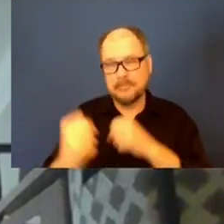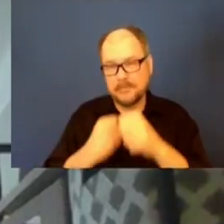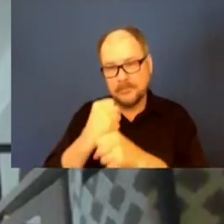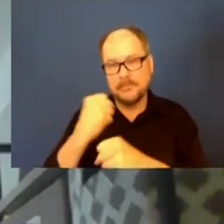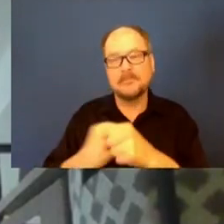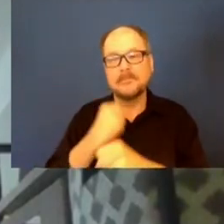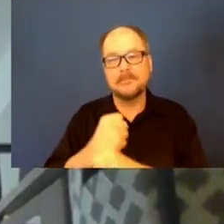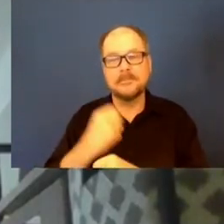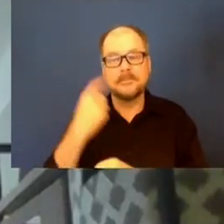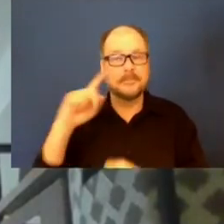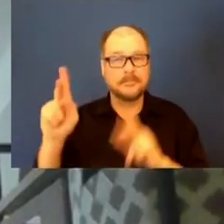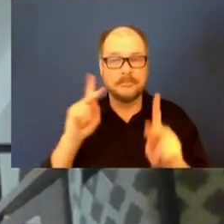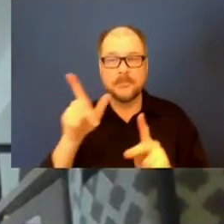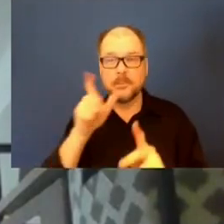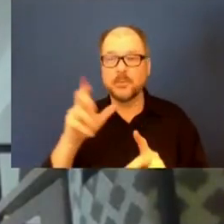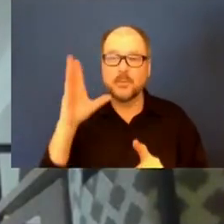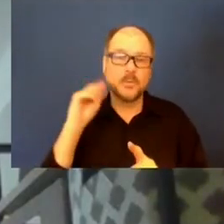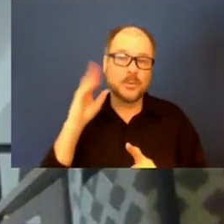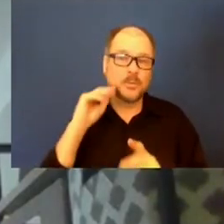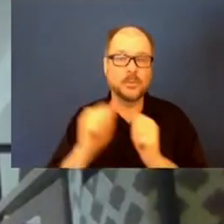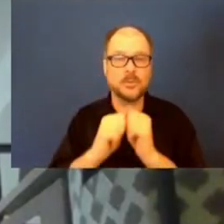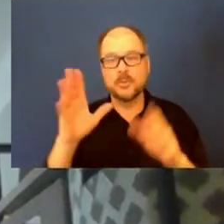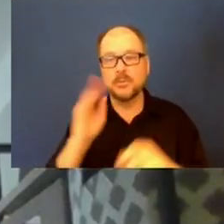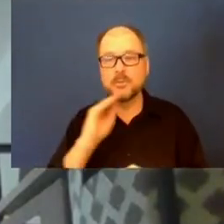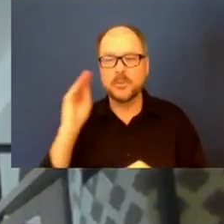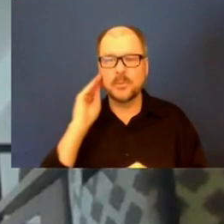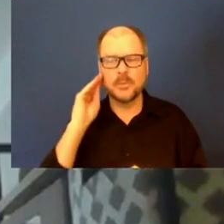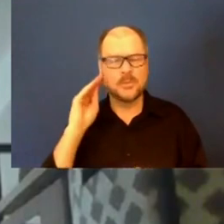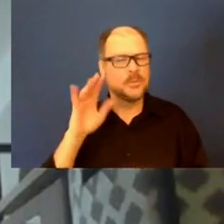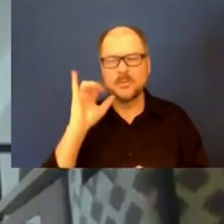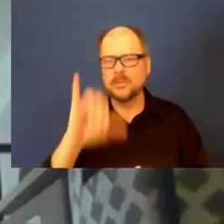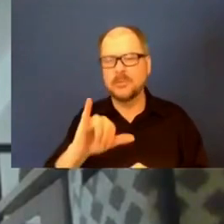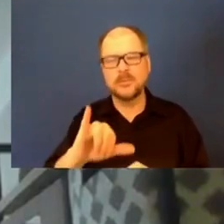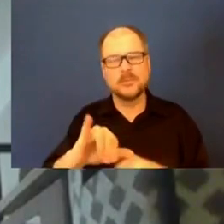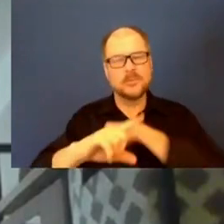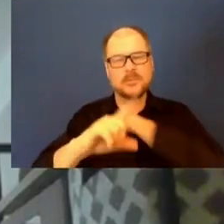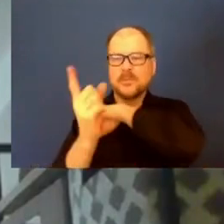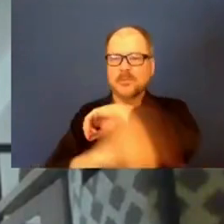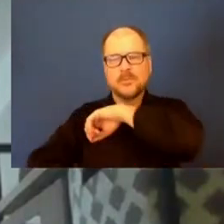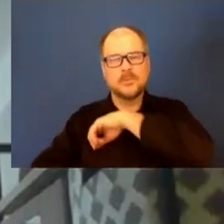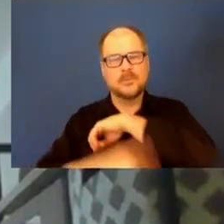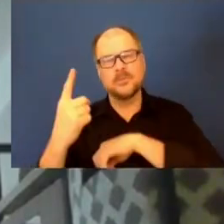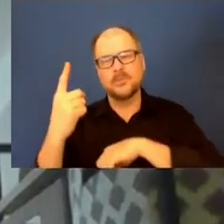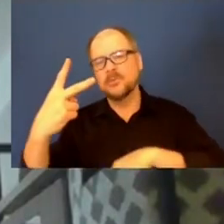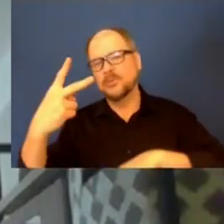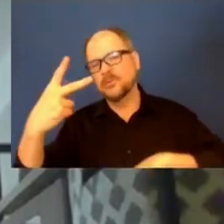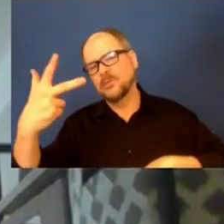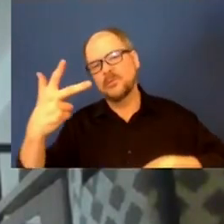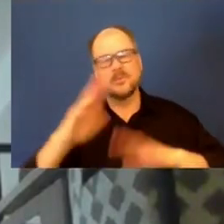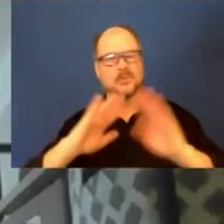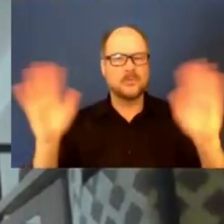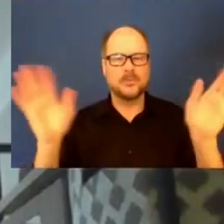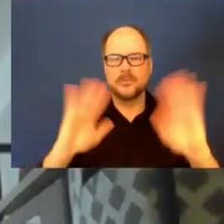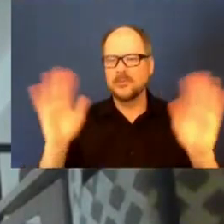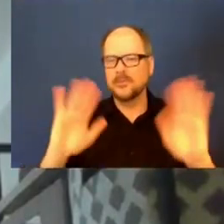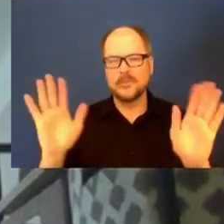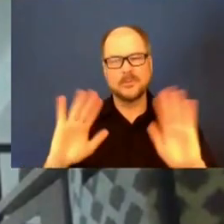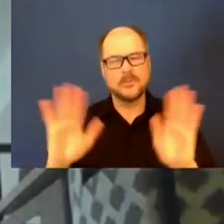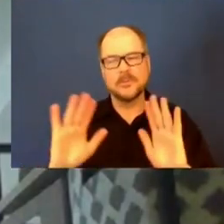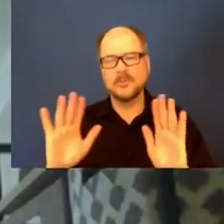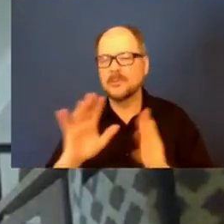So, we don't believe that it's not to be designed as a punitive, that it's a one-strike, two-strike, three-strikes. It's everything is